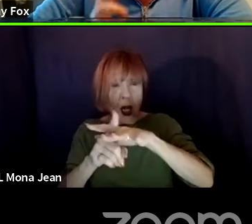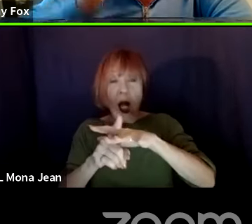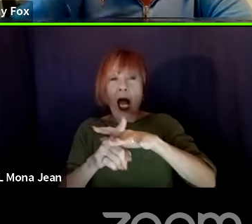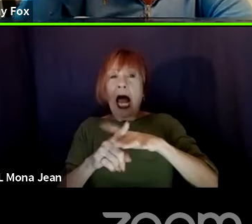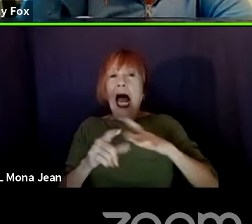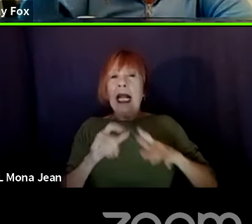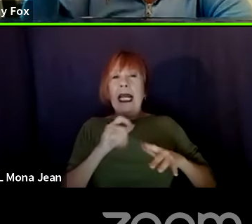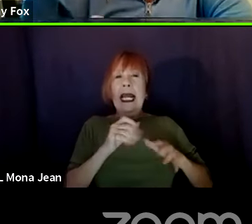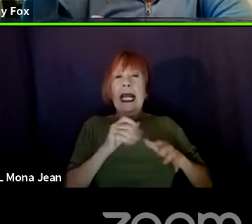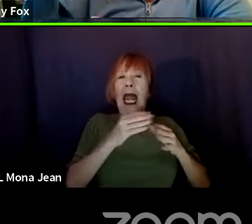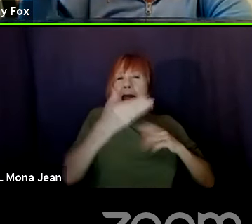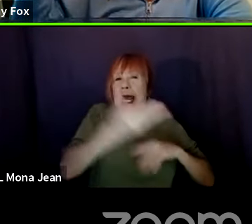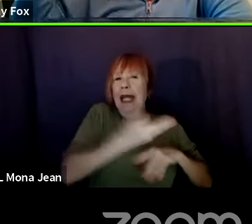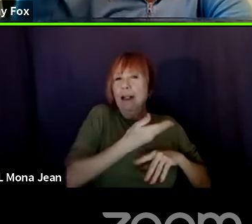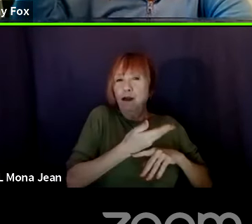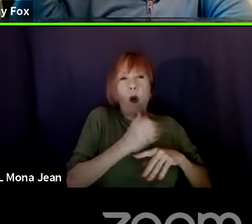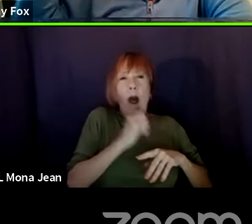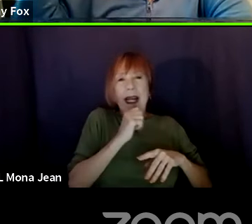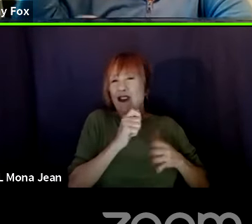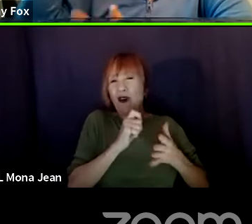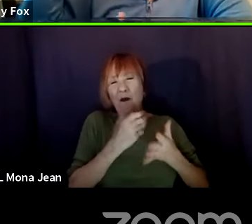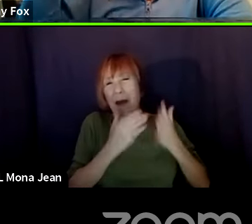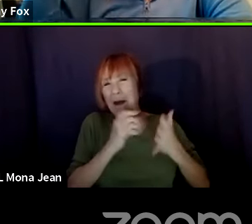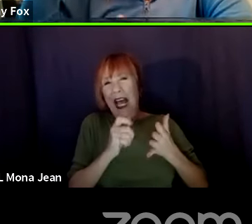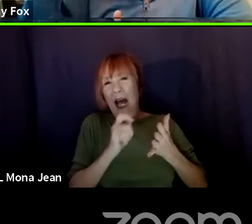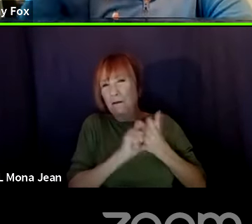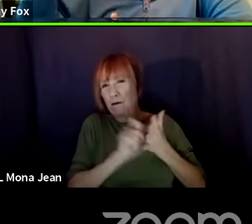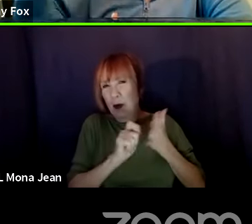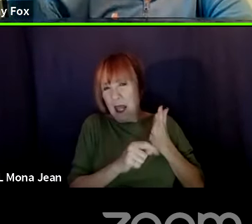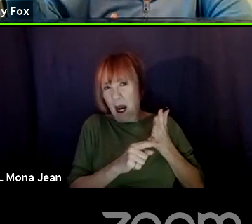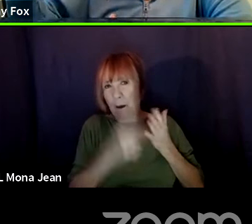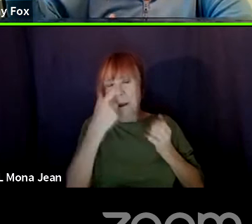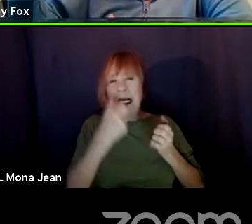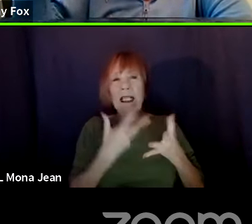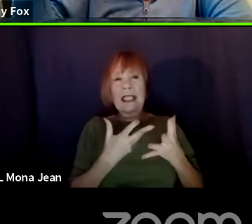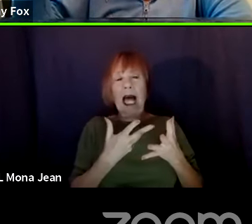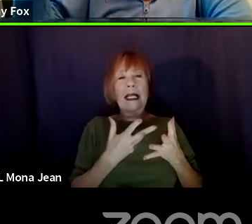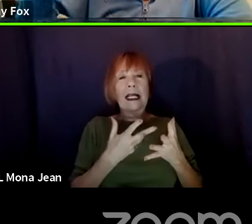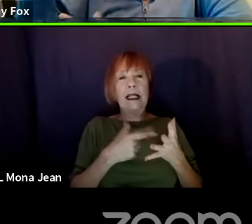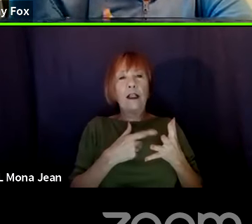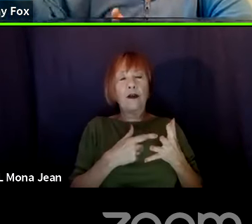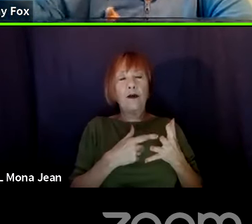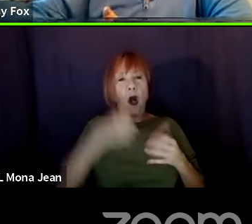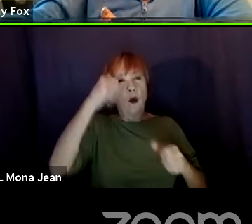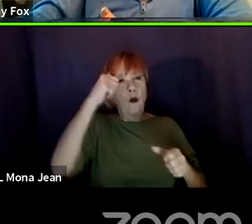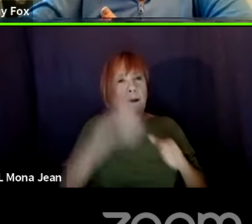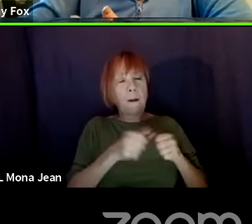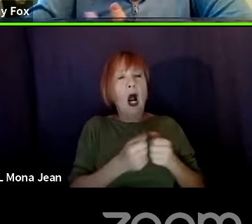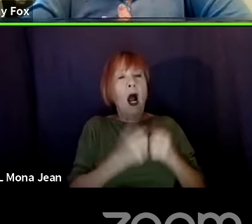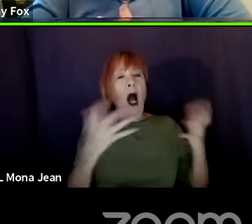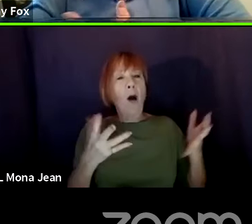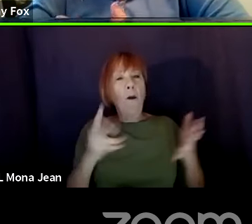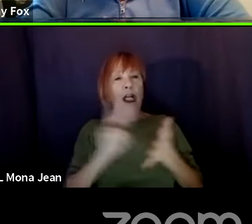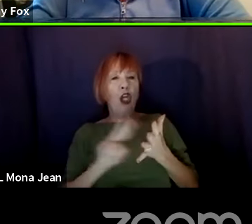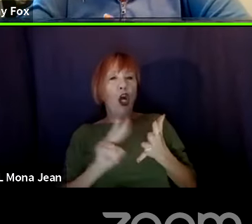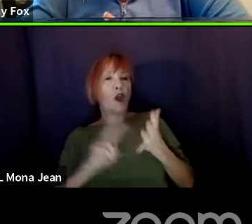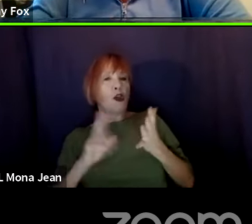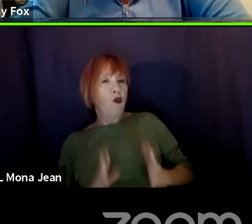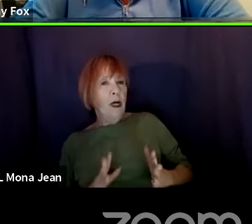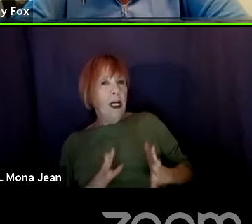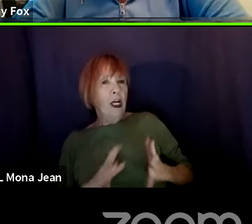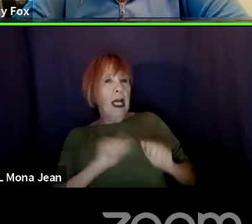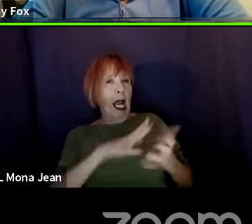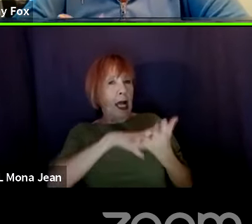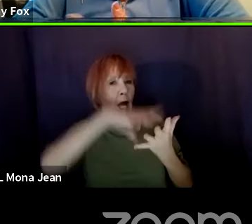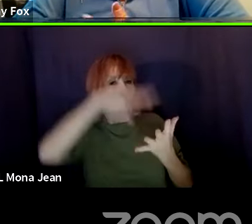I'm writing, I'm very focused on kind of what the reader can take in, and also what an audience eventually can take